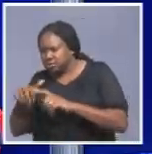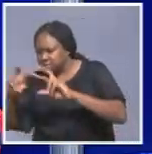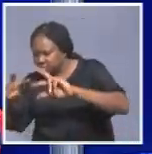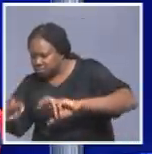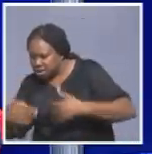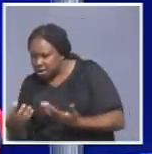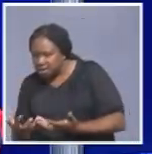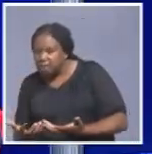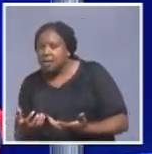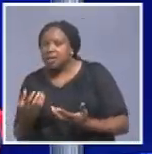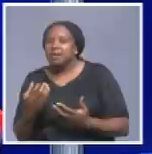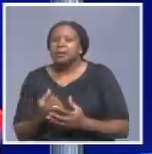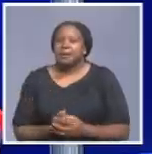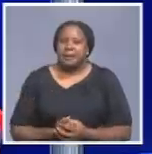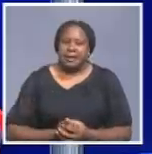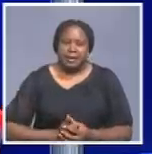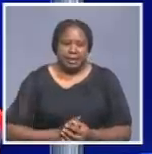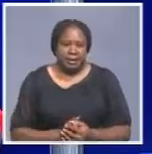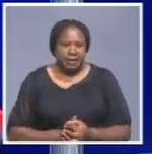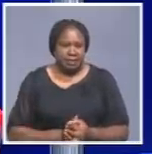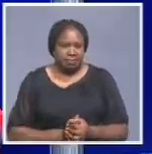necessary, further steps can be taken.